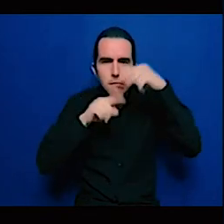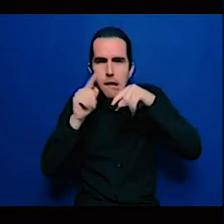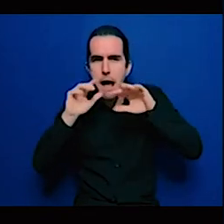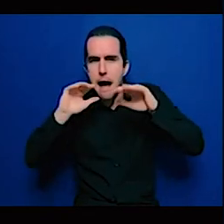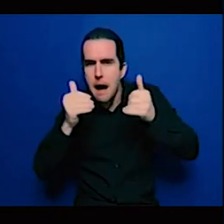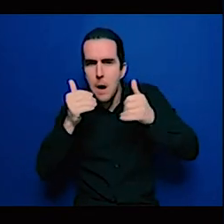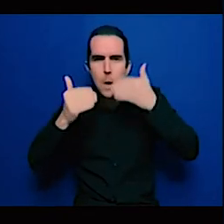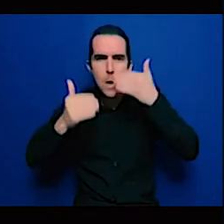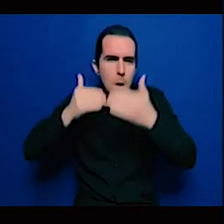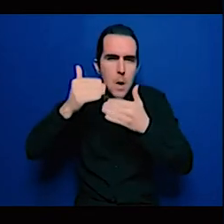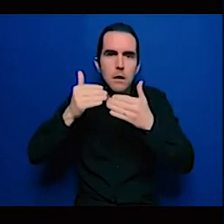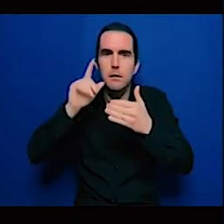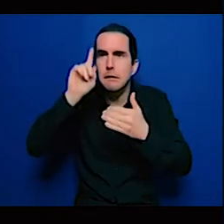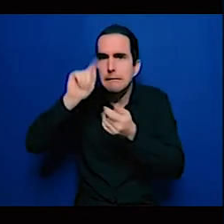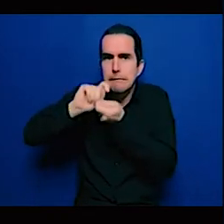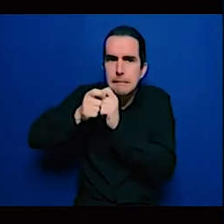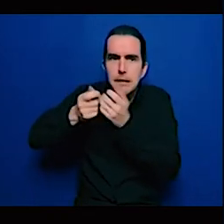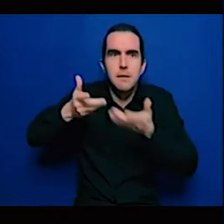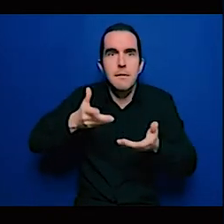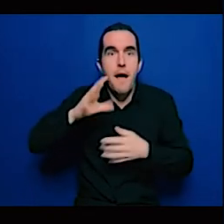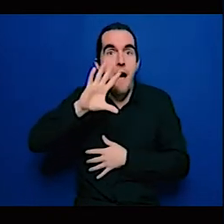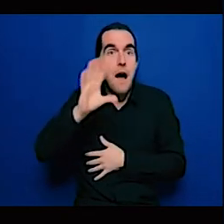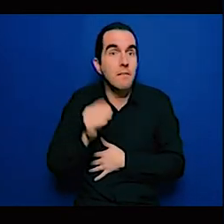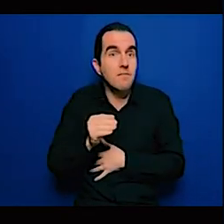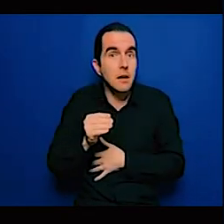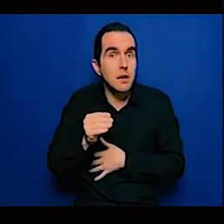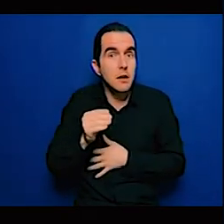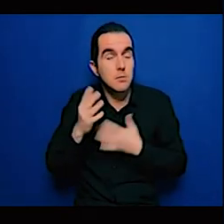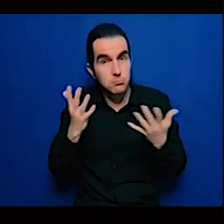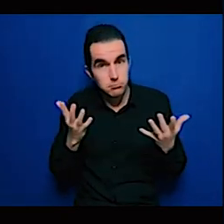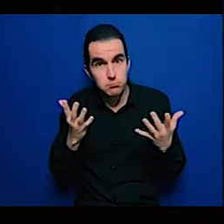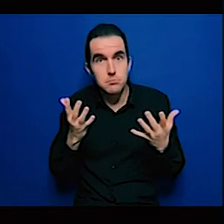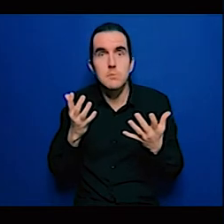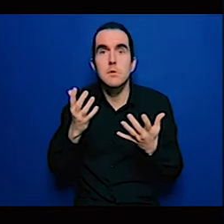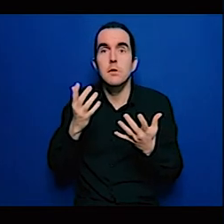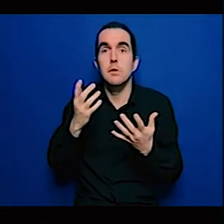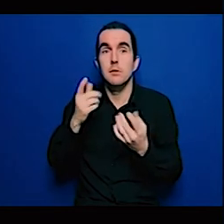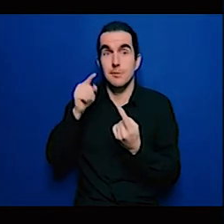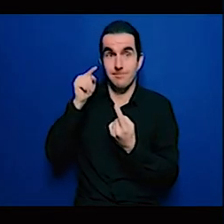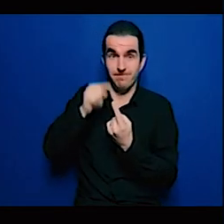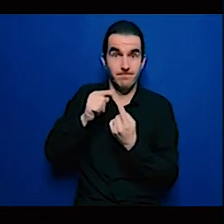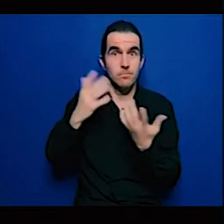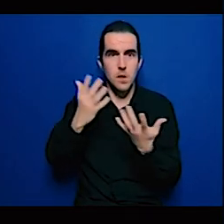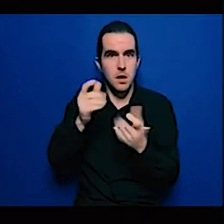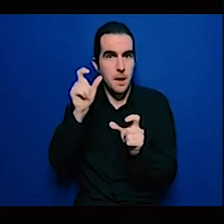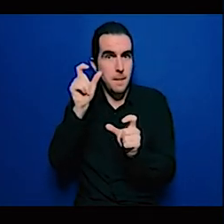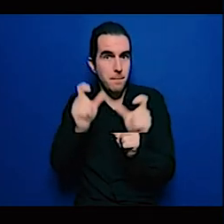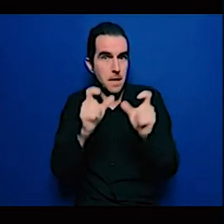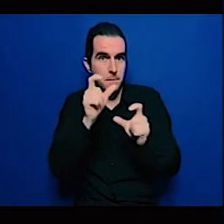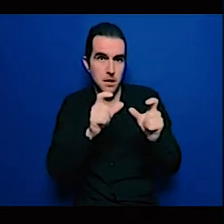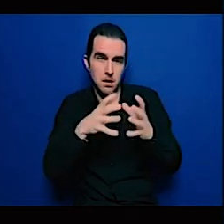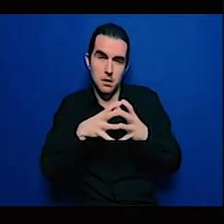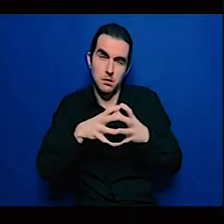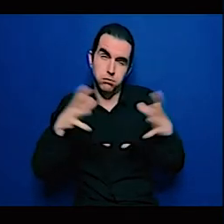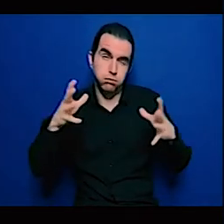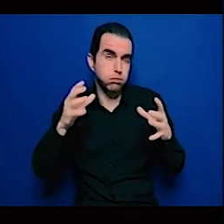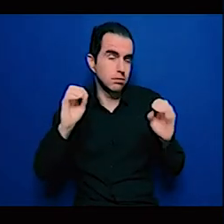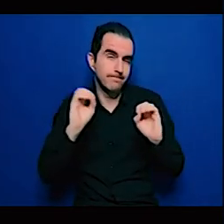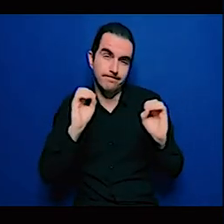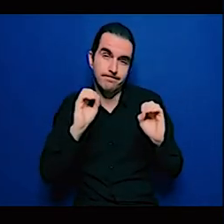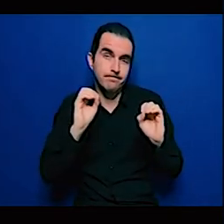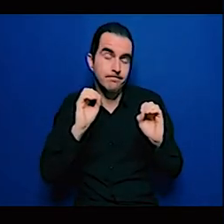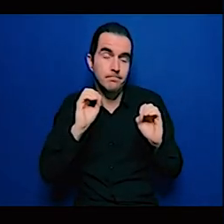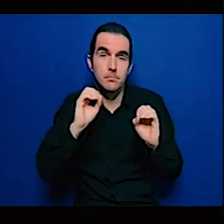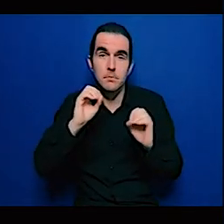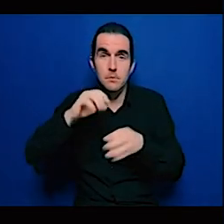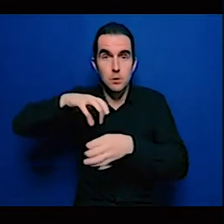good health care and the likes in order for us to achieve socio-economic development these